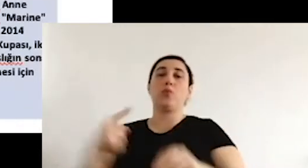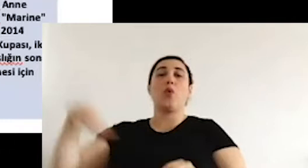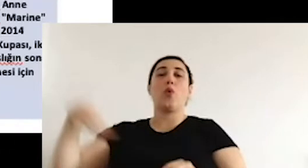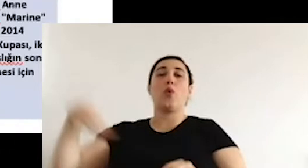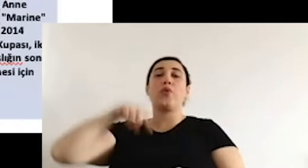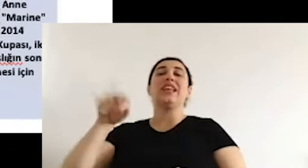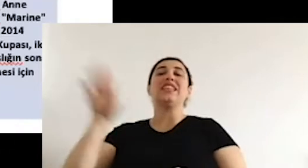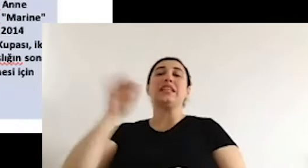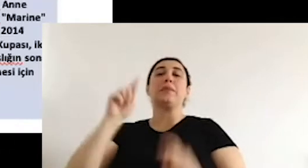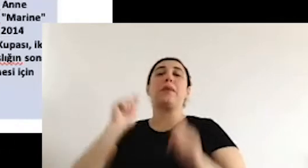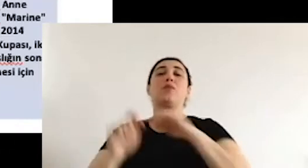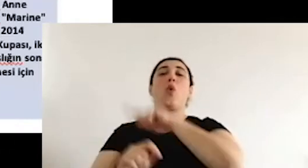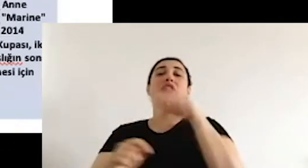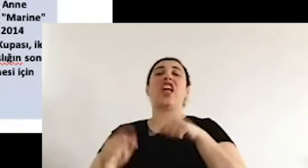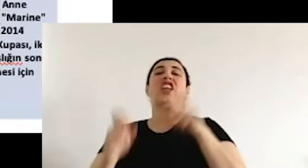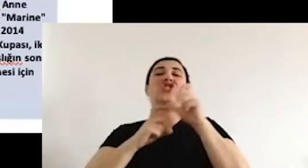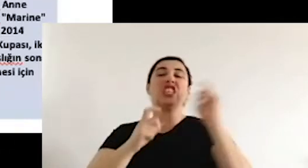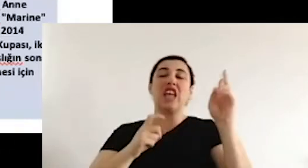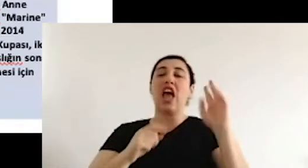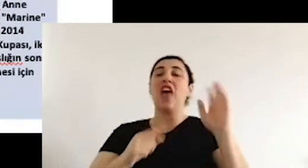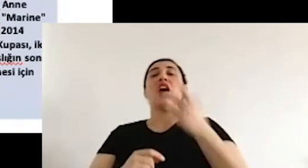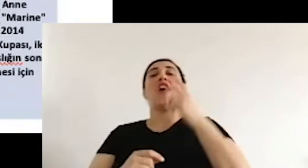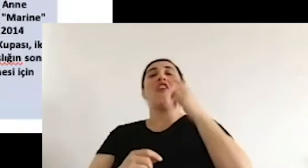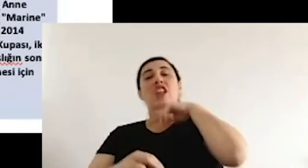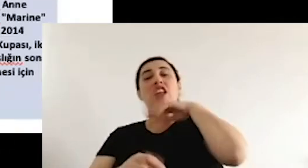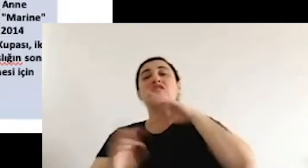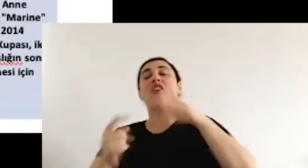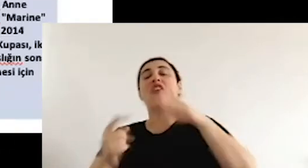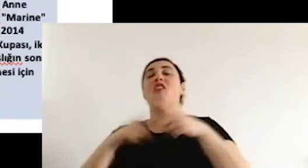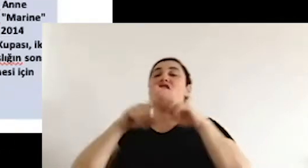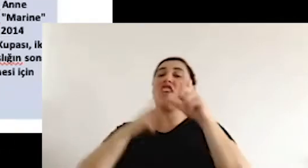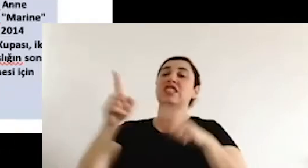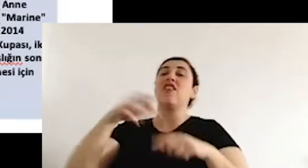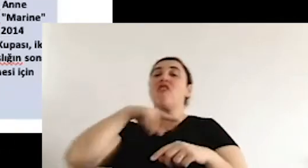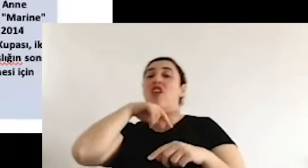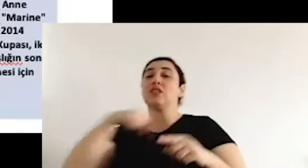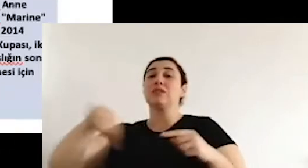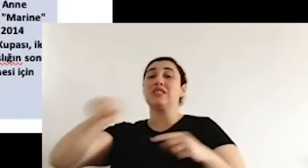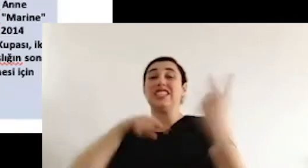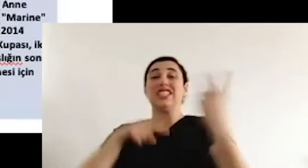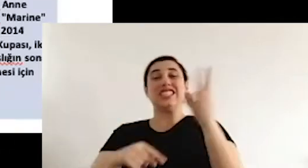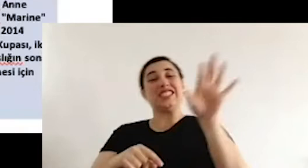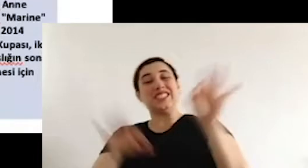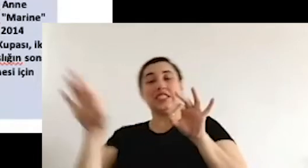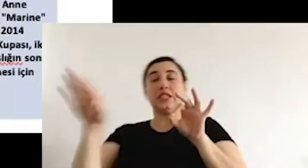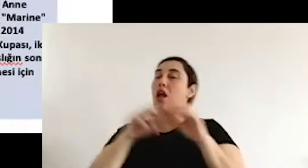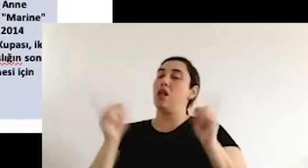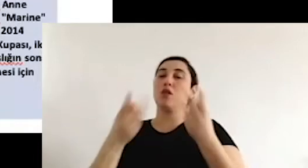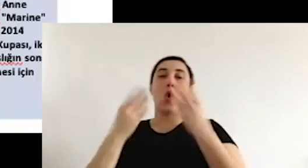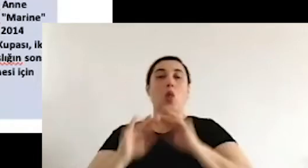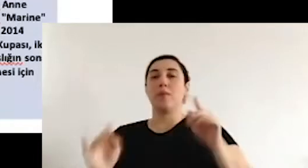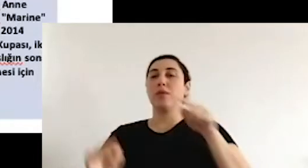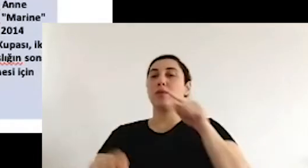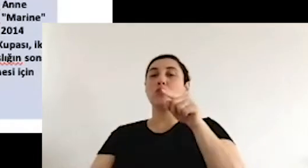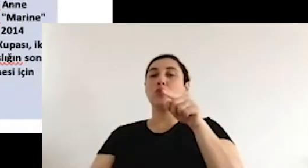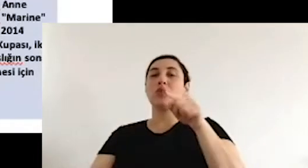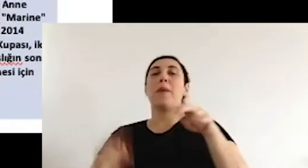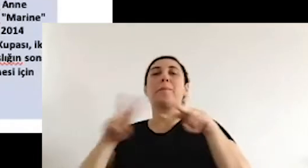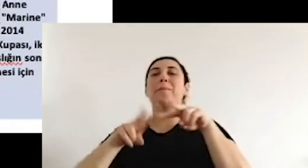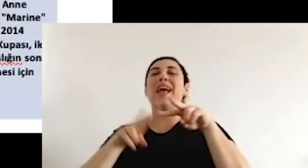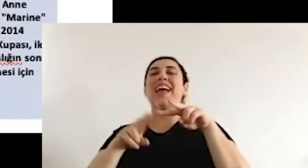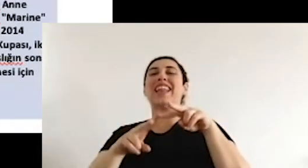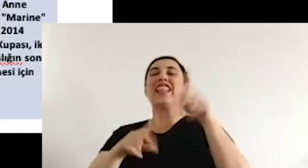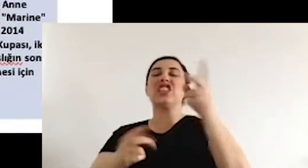than being a homosexual. And Le Pen once talked about